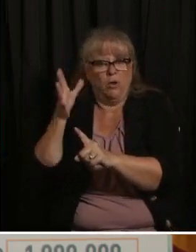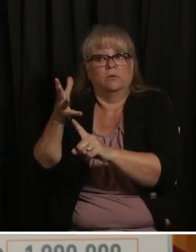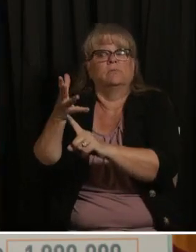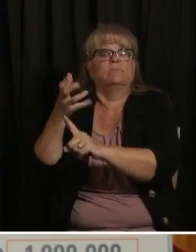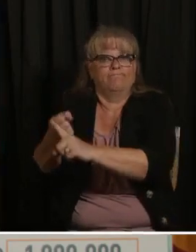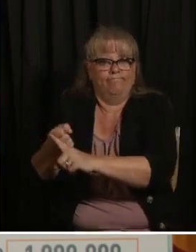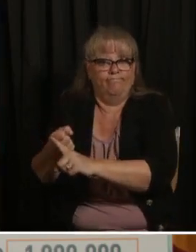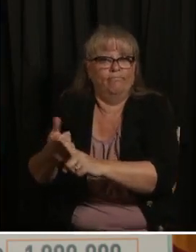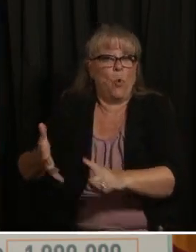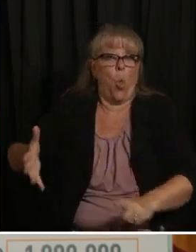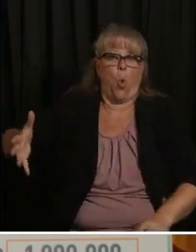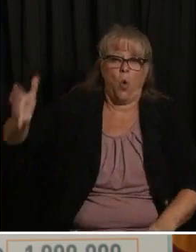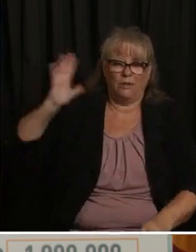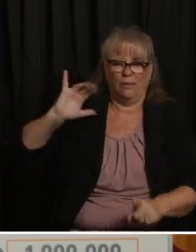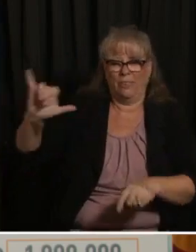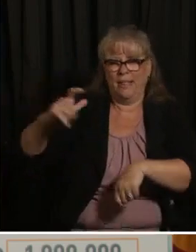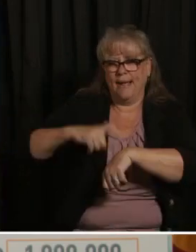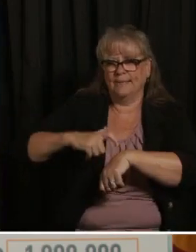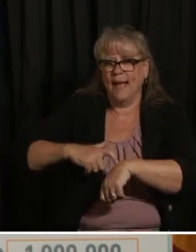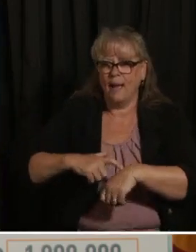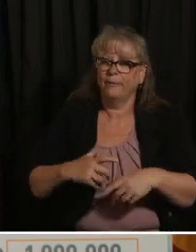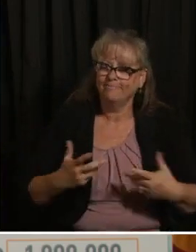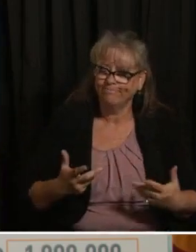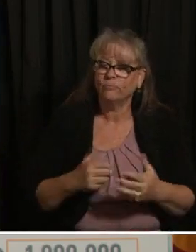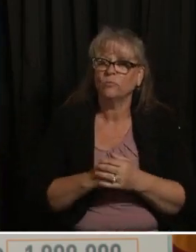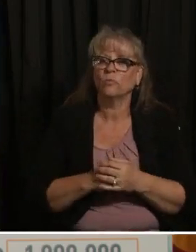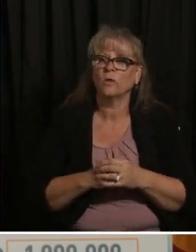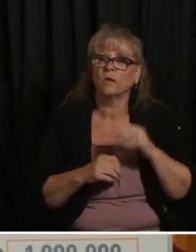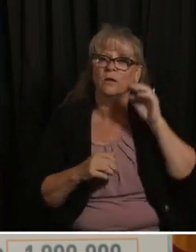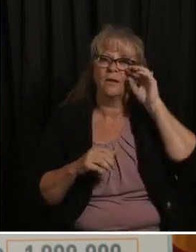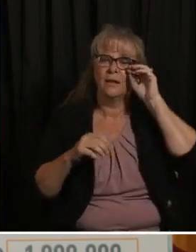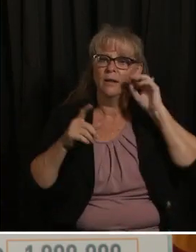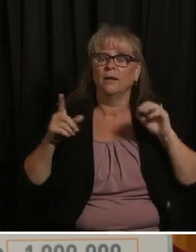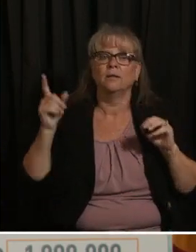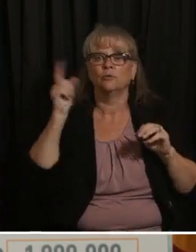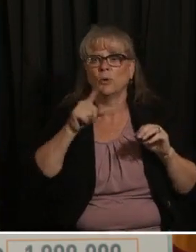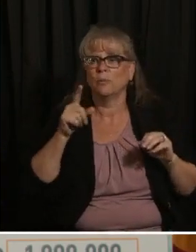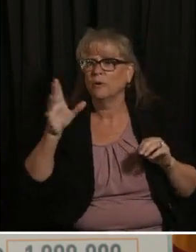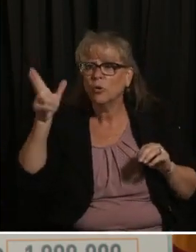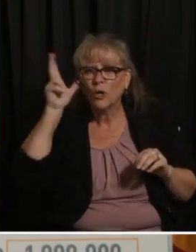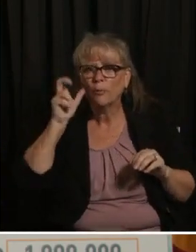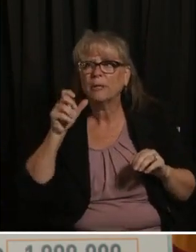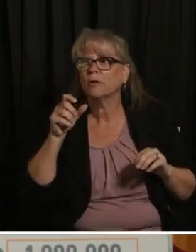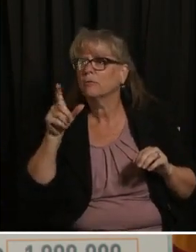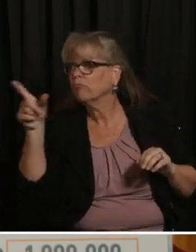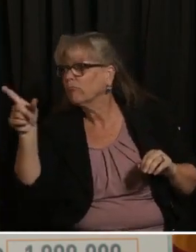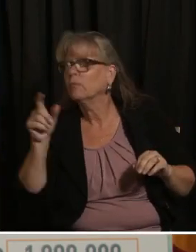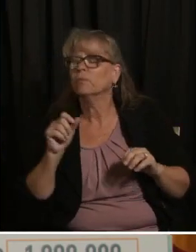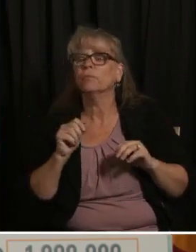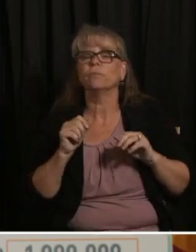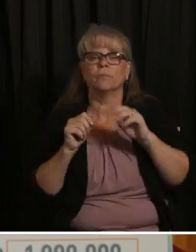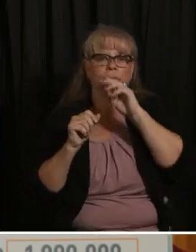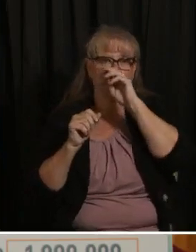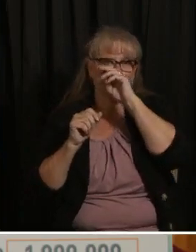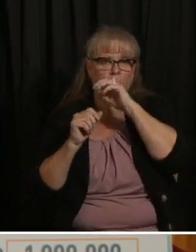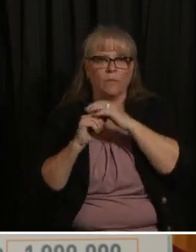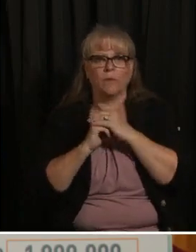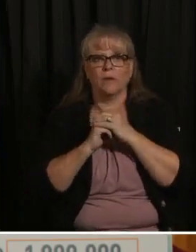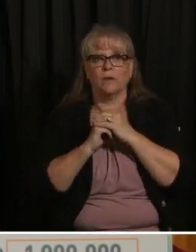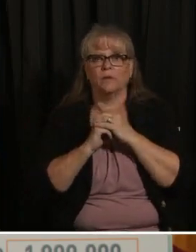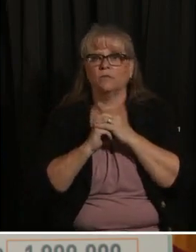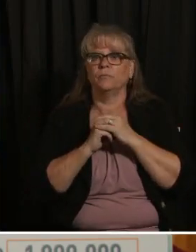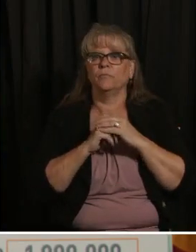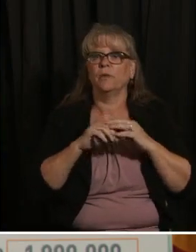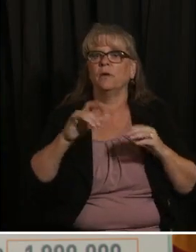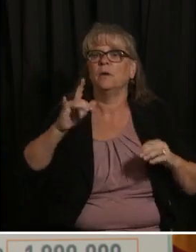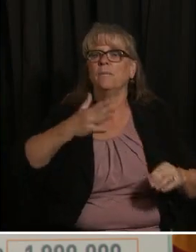hello this is mike wingeter from the denver post can you hear me okay the question is about